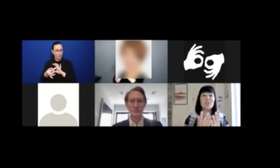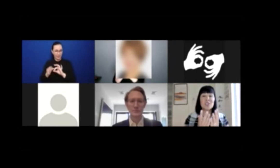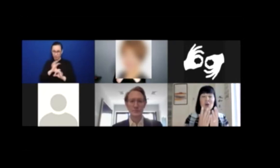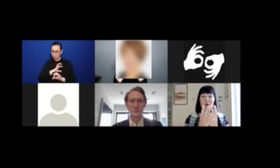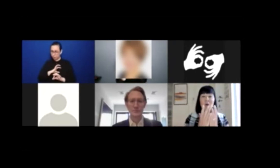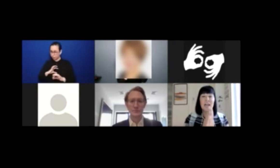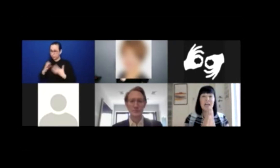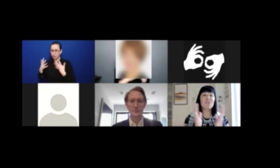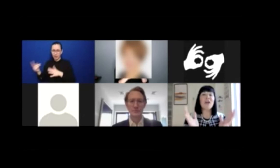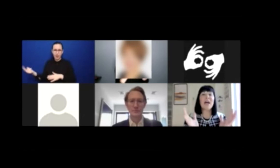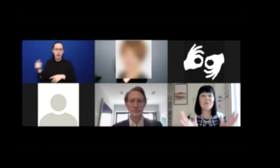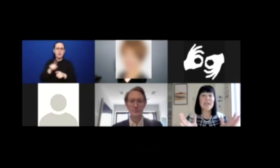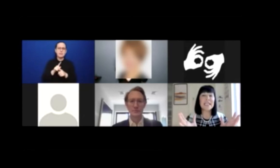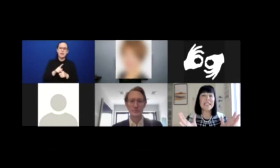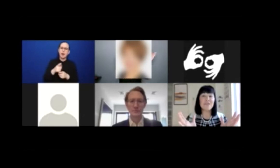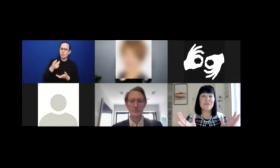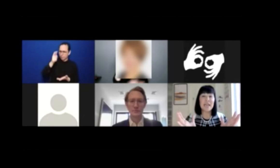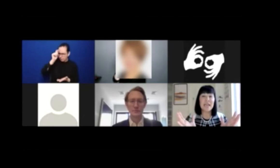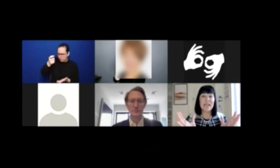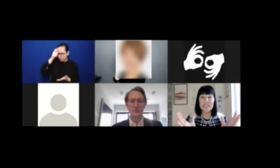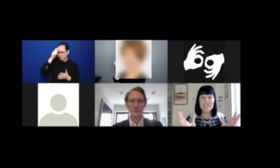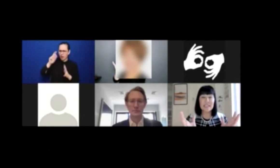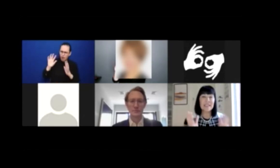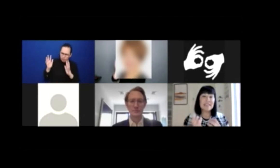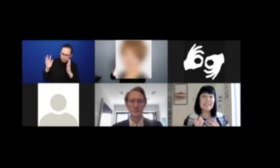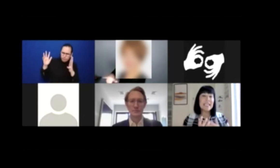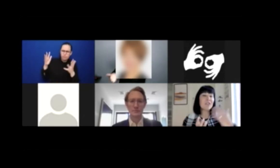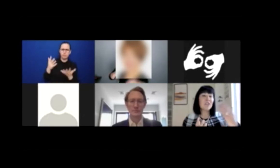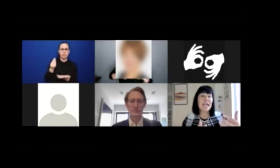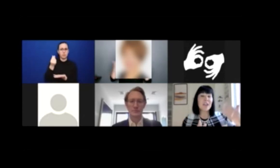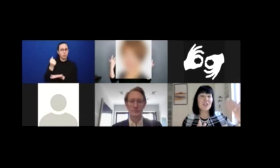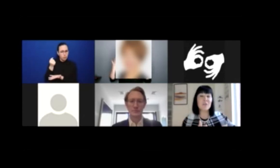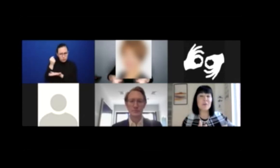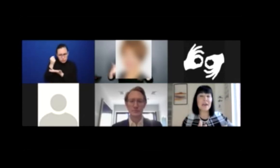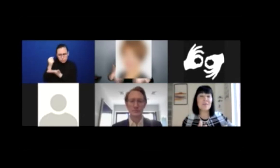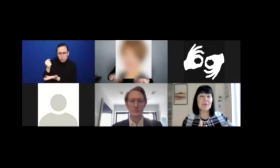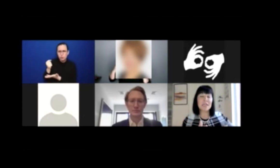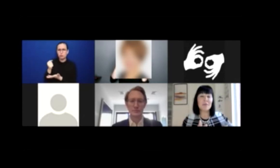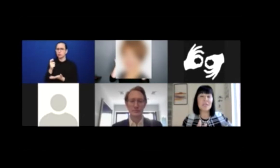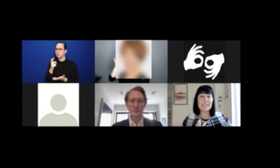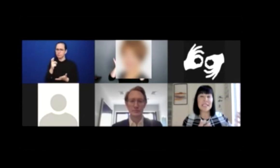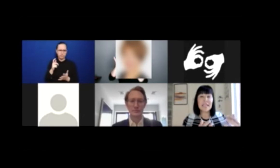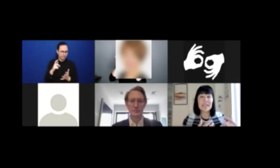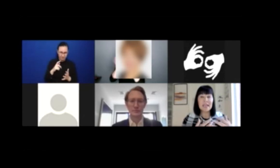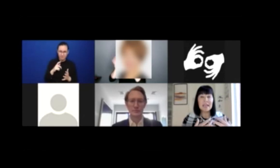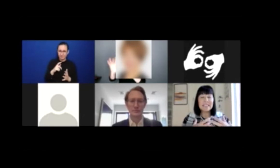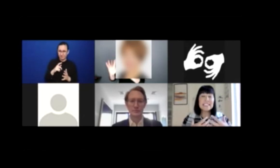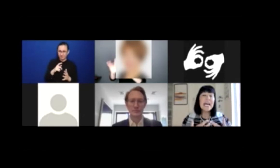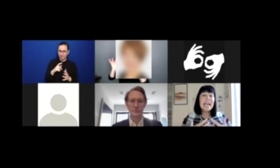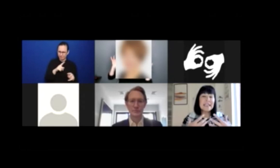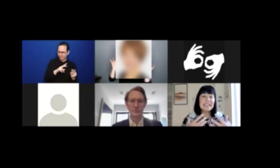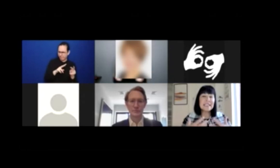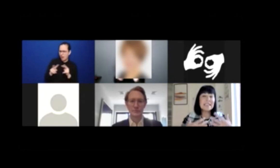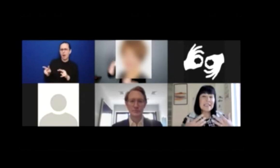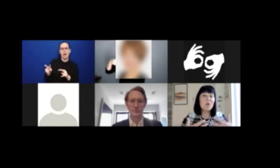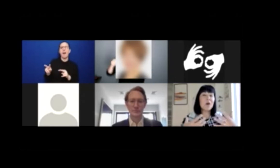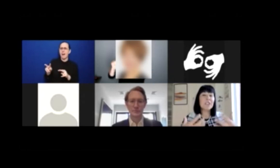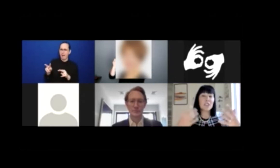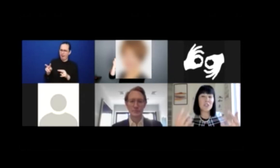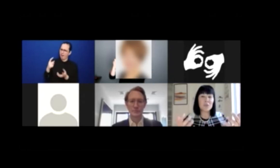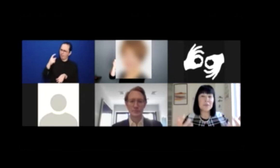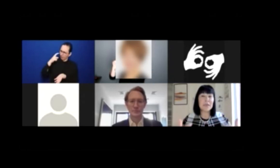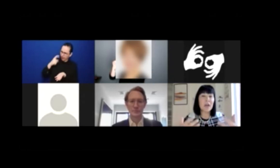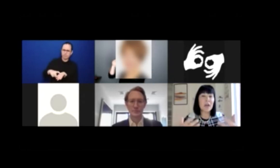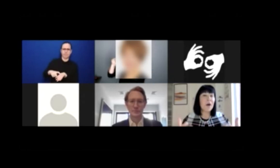was also a groundbreaking event with the International Paralympic Committee deciding that they